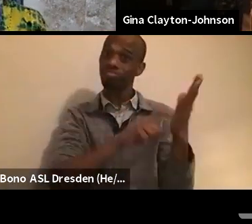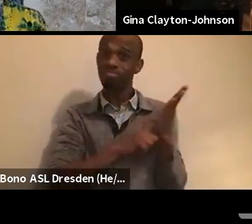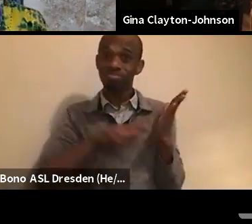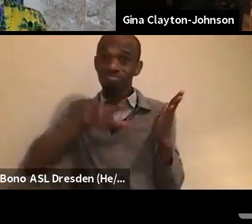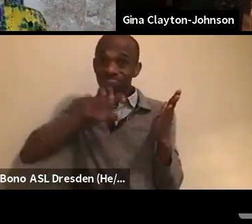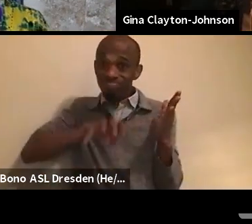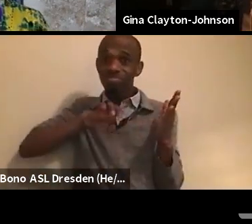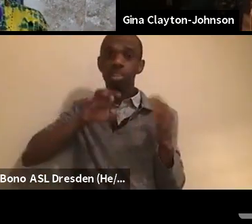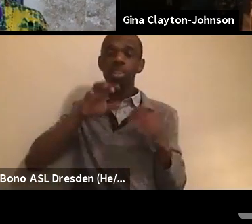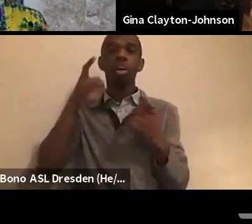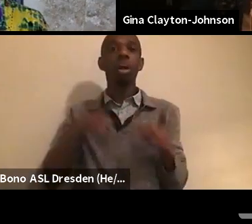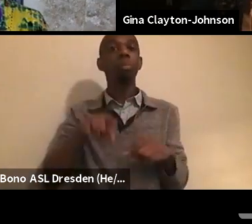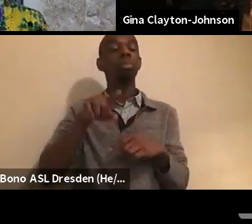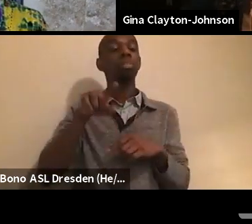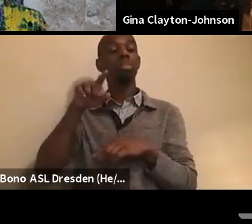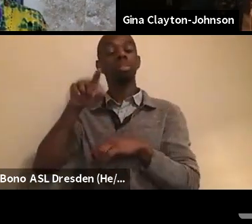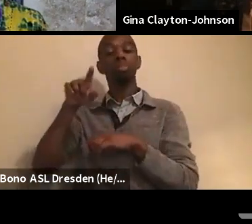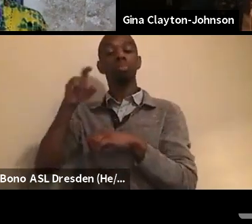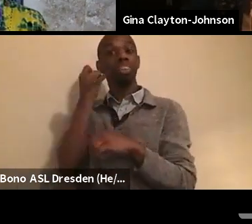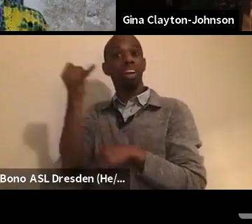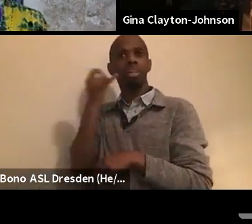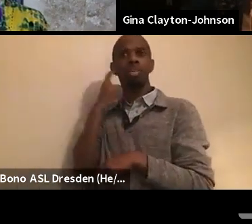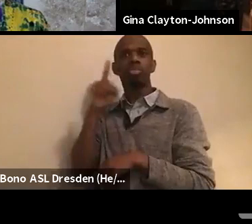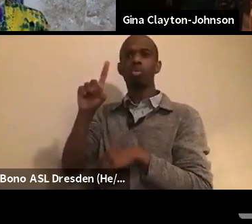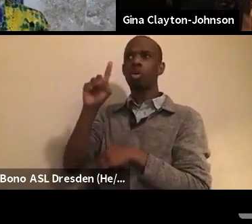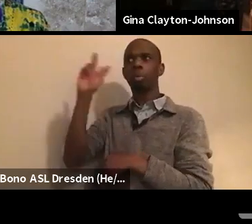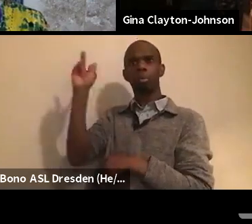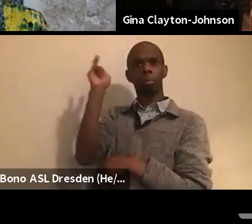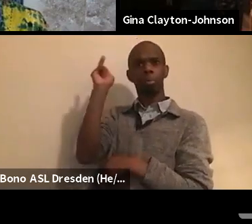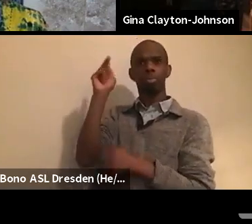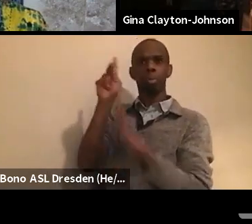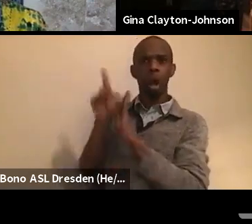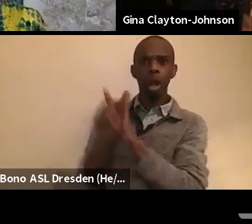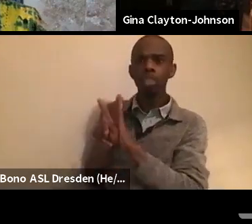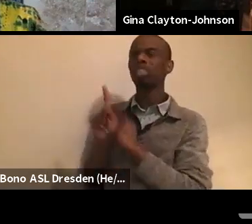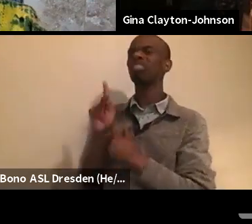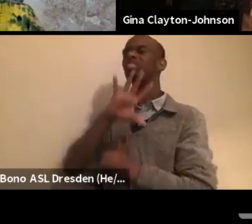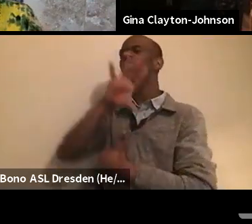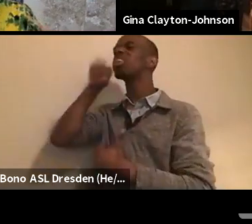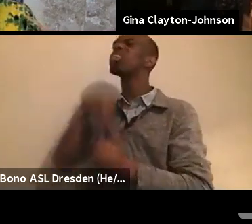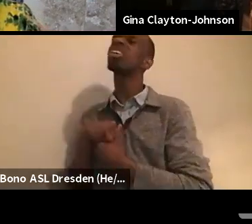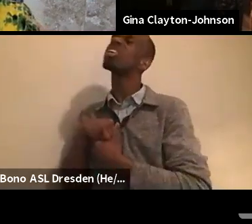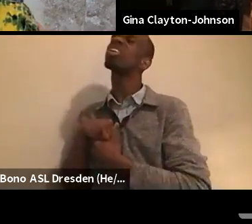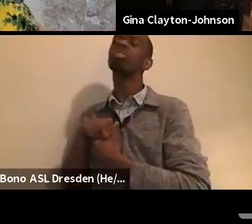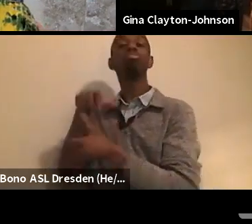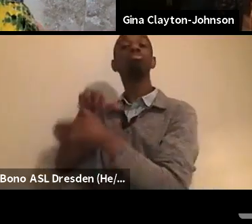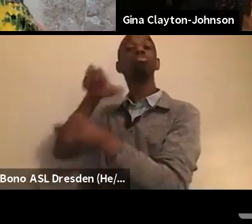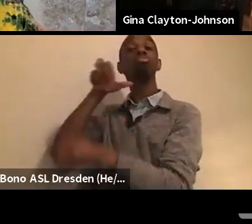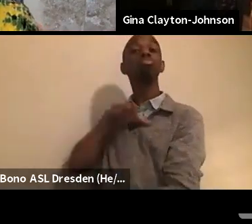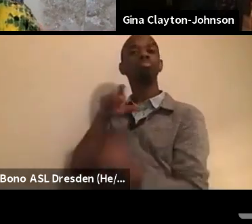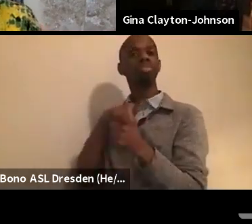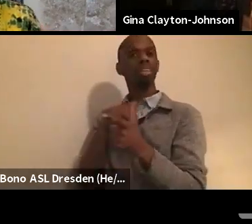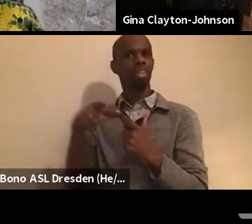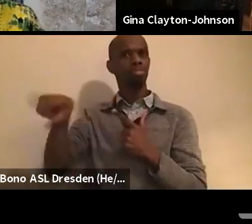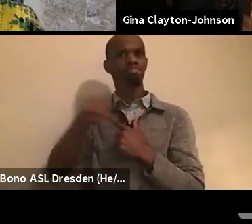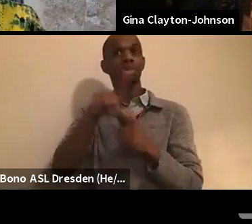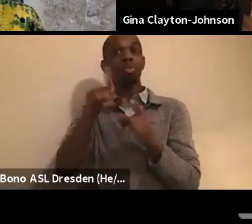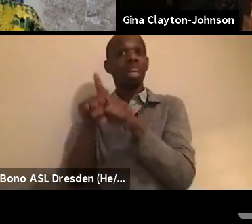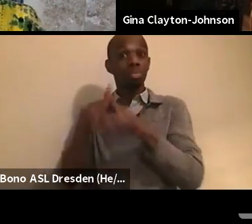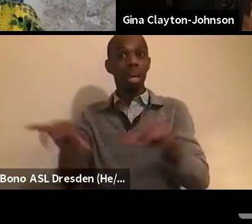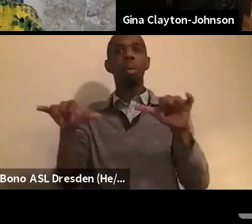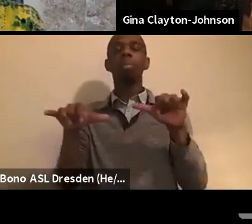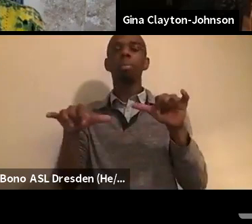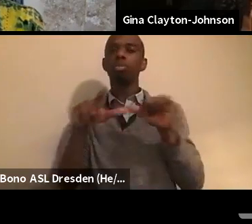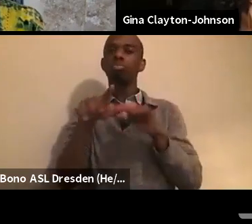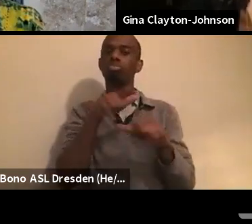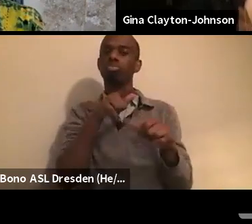uh, of, of policy, you have, you abandoned the idea of being able to have a multi-pronged approach to, um, ensure that